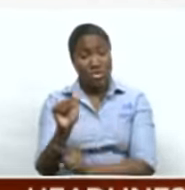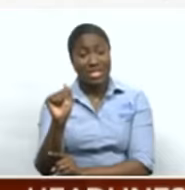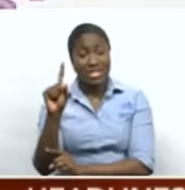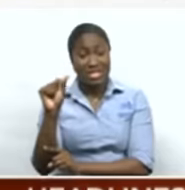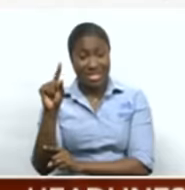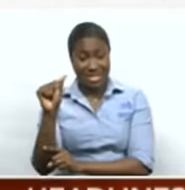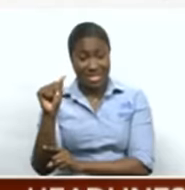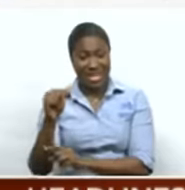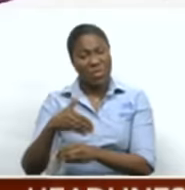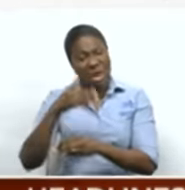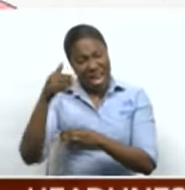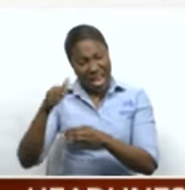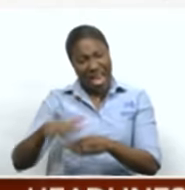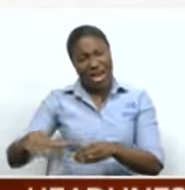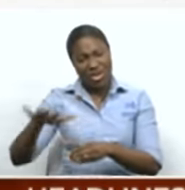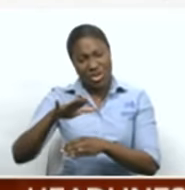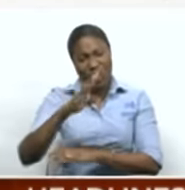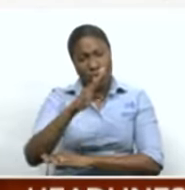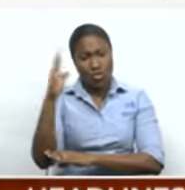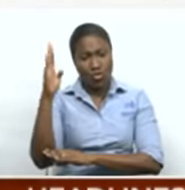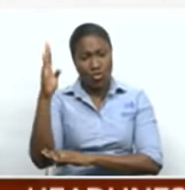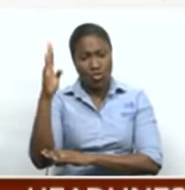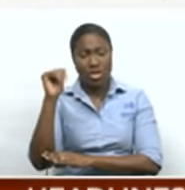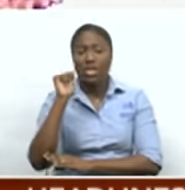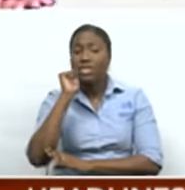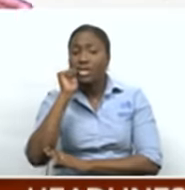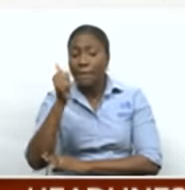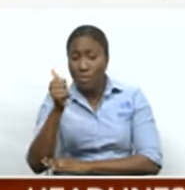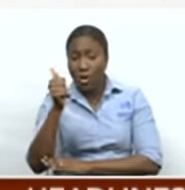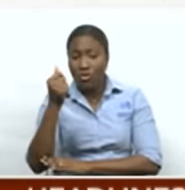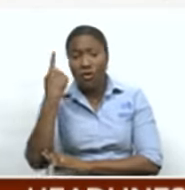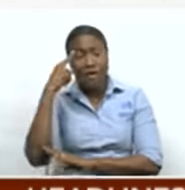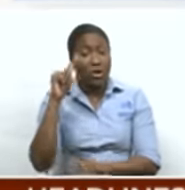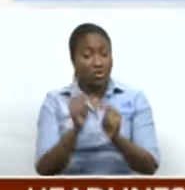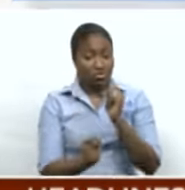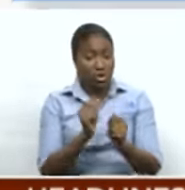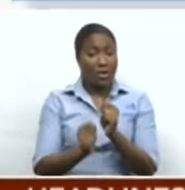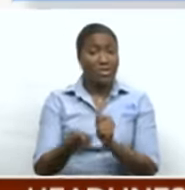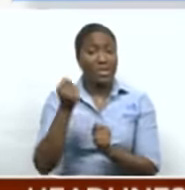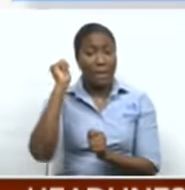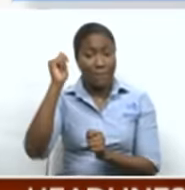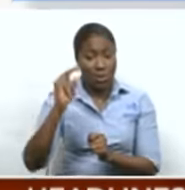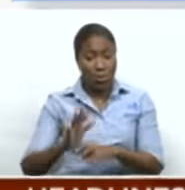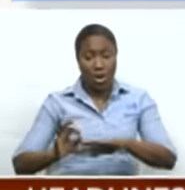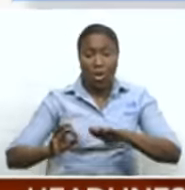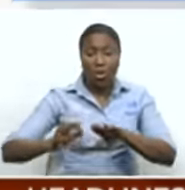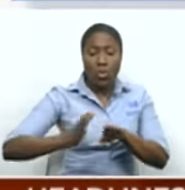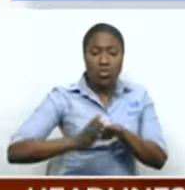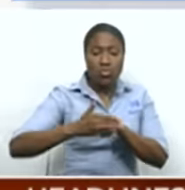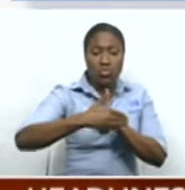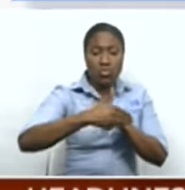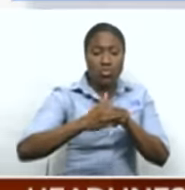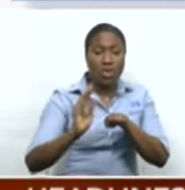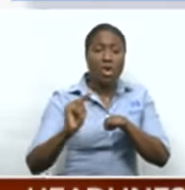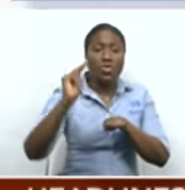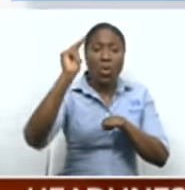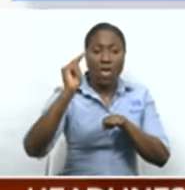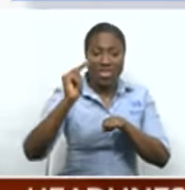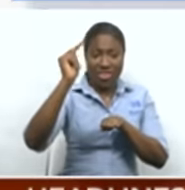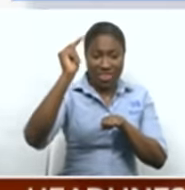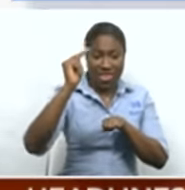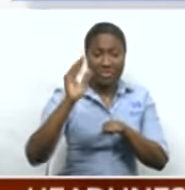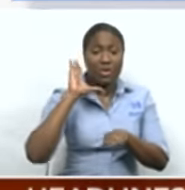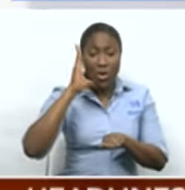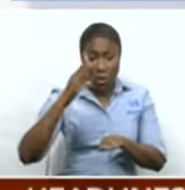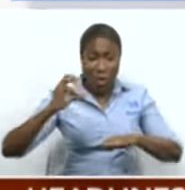actually ending around 10 to noon tomorrow for Trinidad and Tobago's northern coast. And we are expecting still large breaking waves with